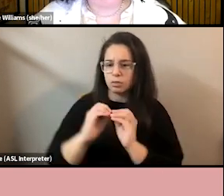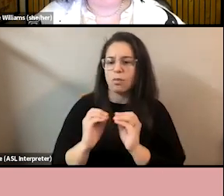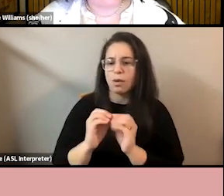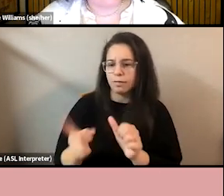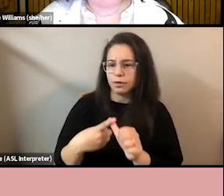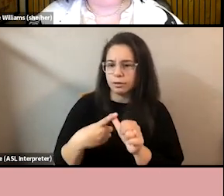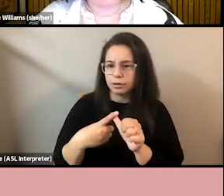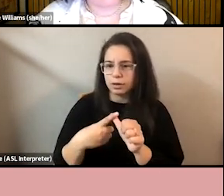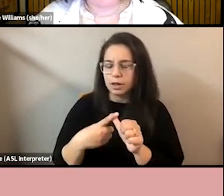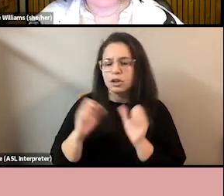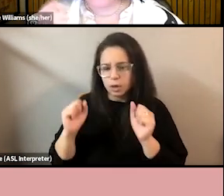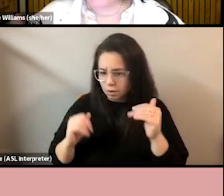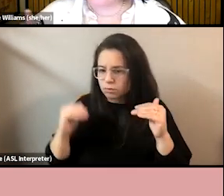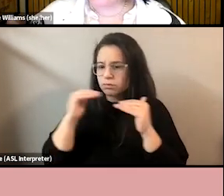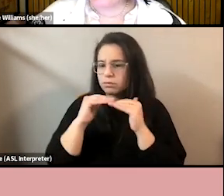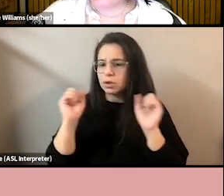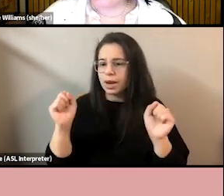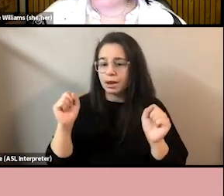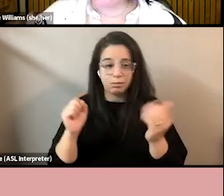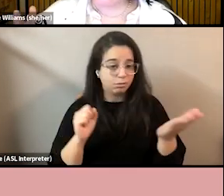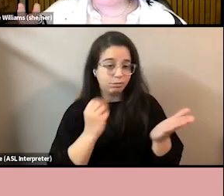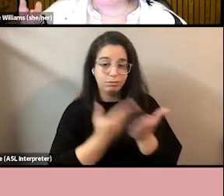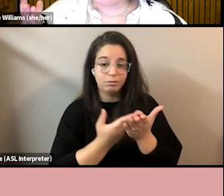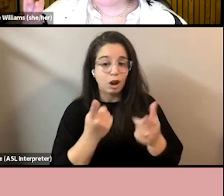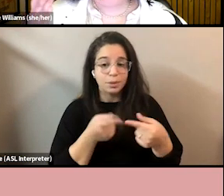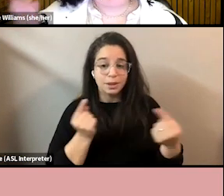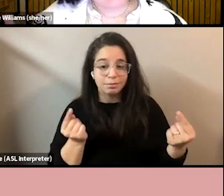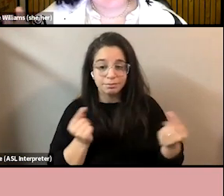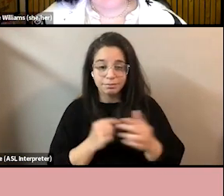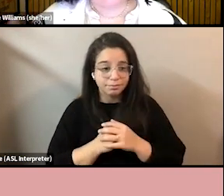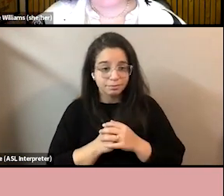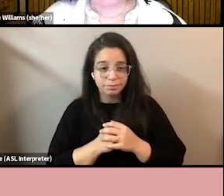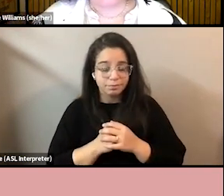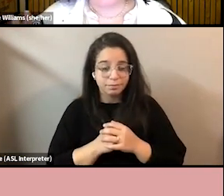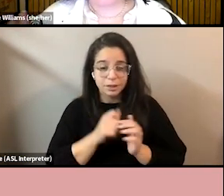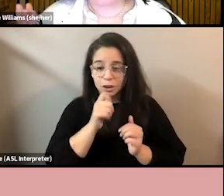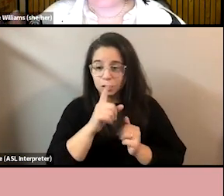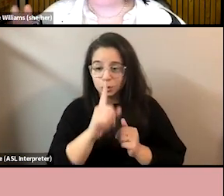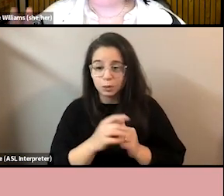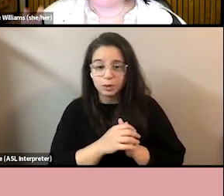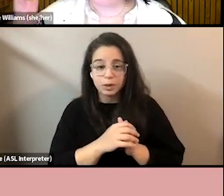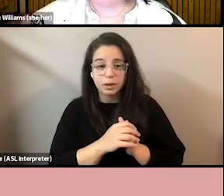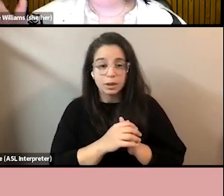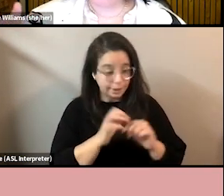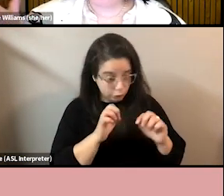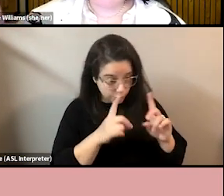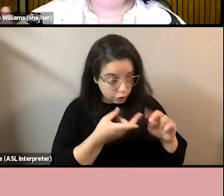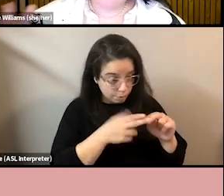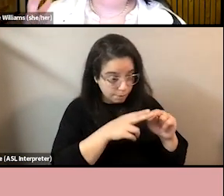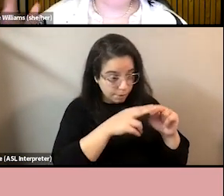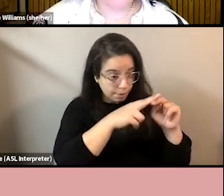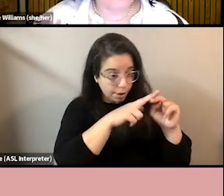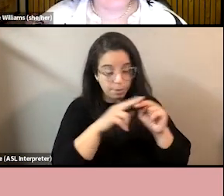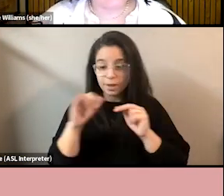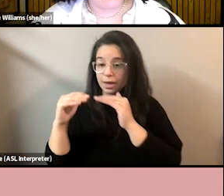out of this discrepancy. And we can see here that it's not true. Those gaps only continue to grow